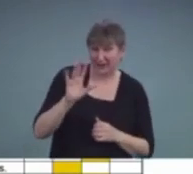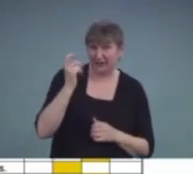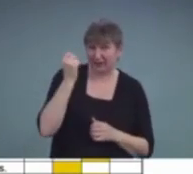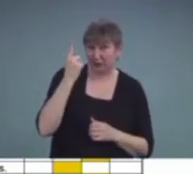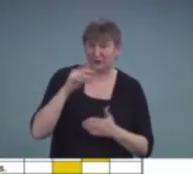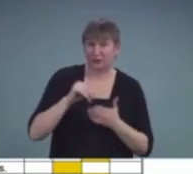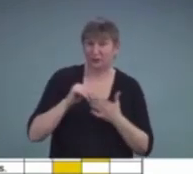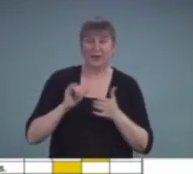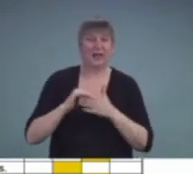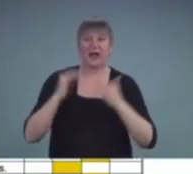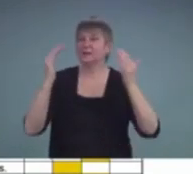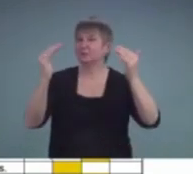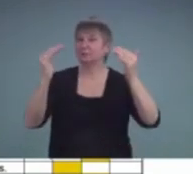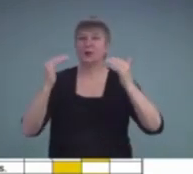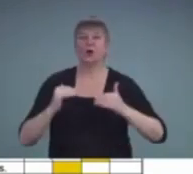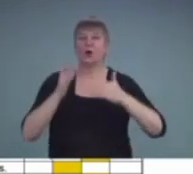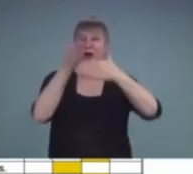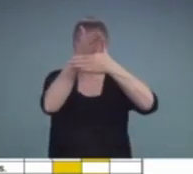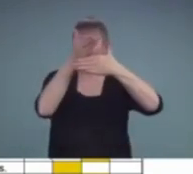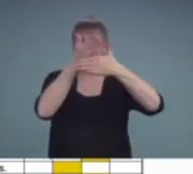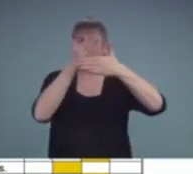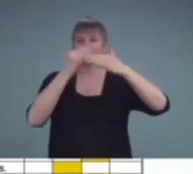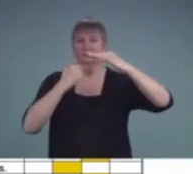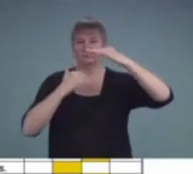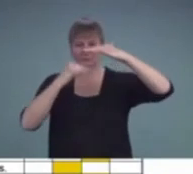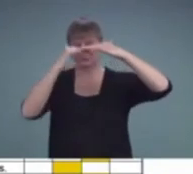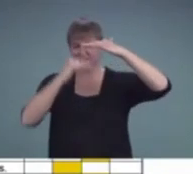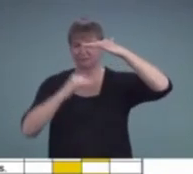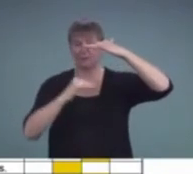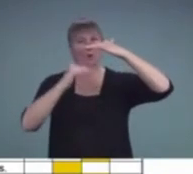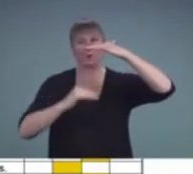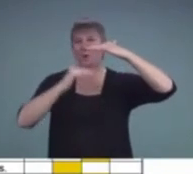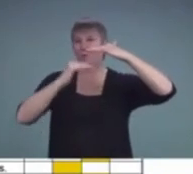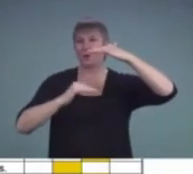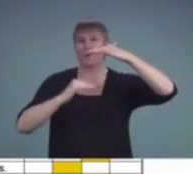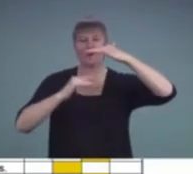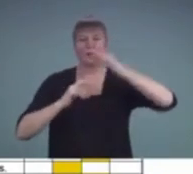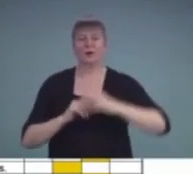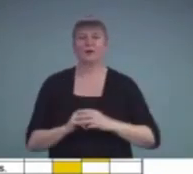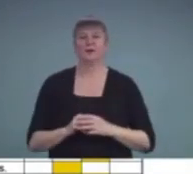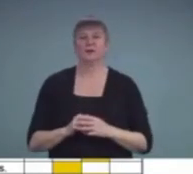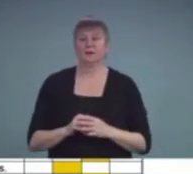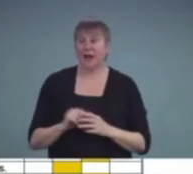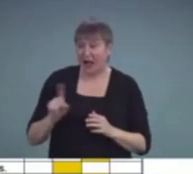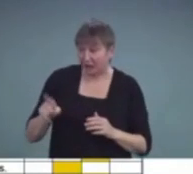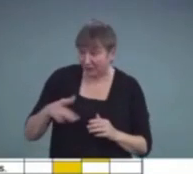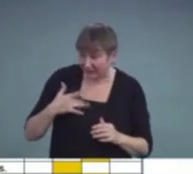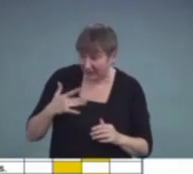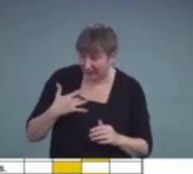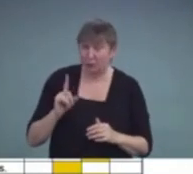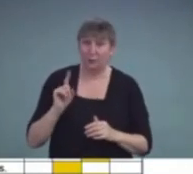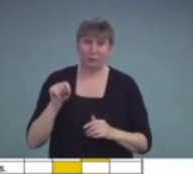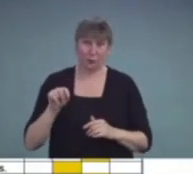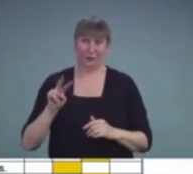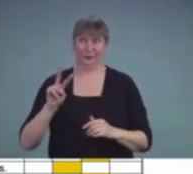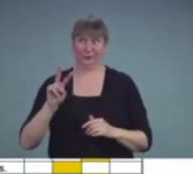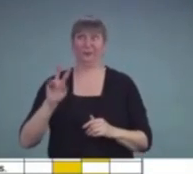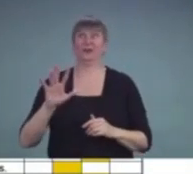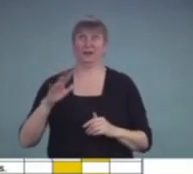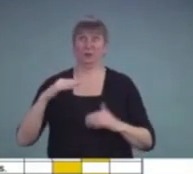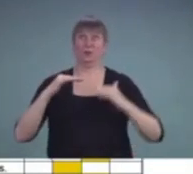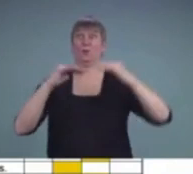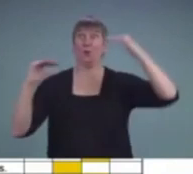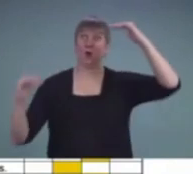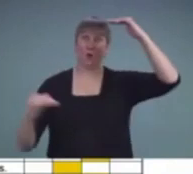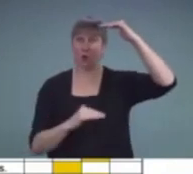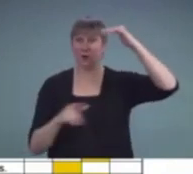well below the cutoff score. How he feels about it, 1.25, again, well below. He does not